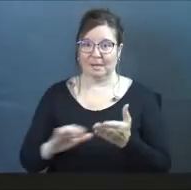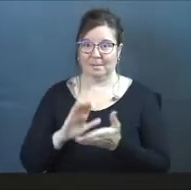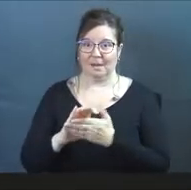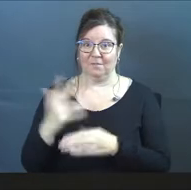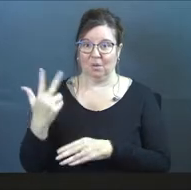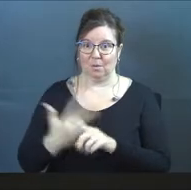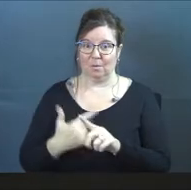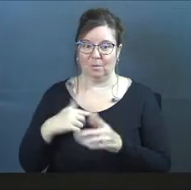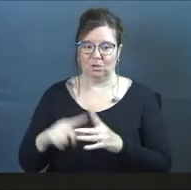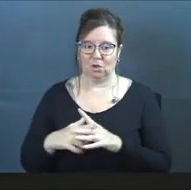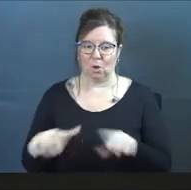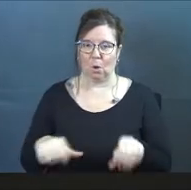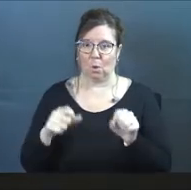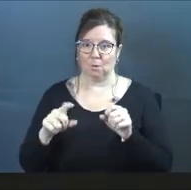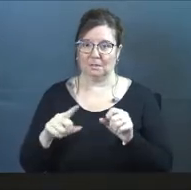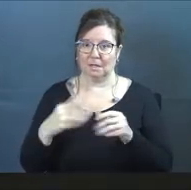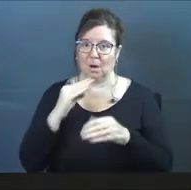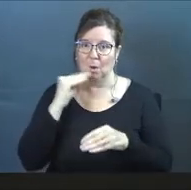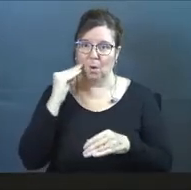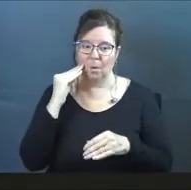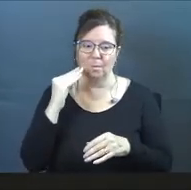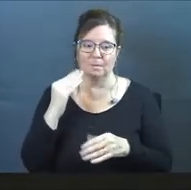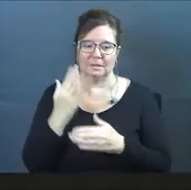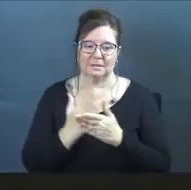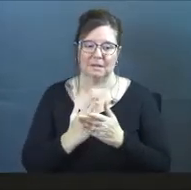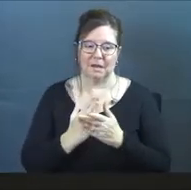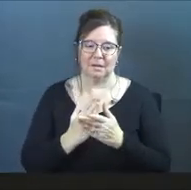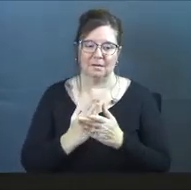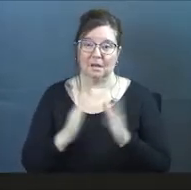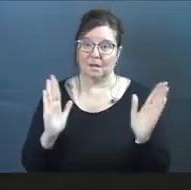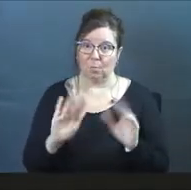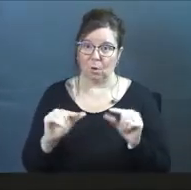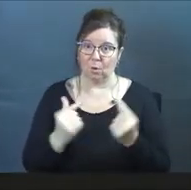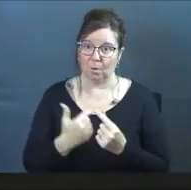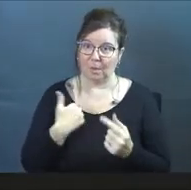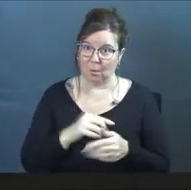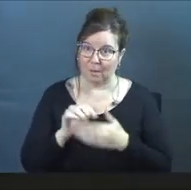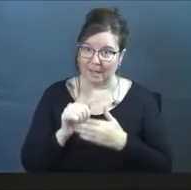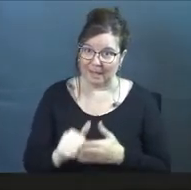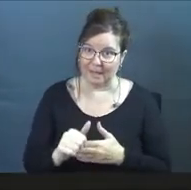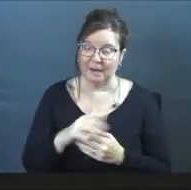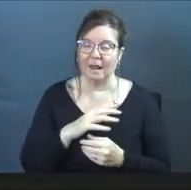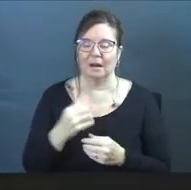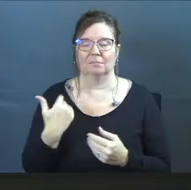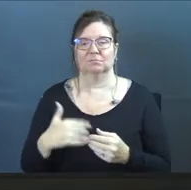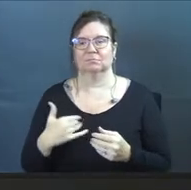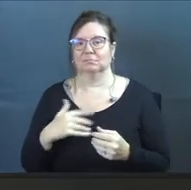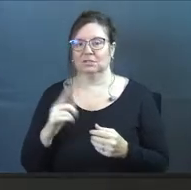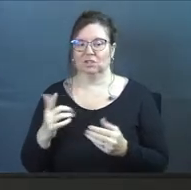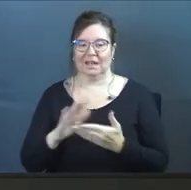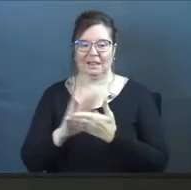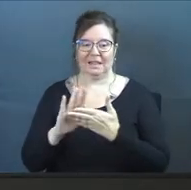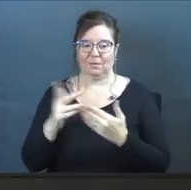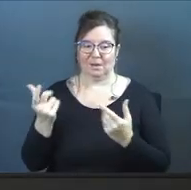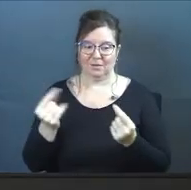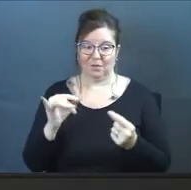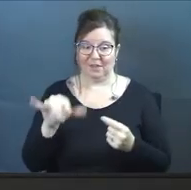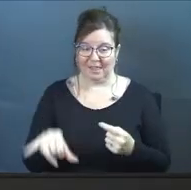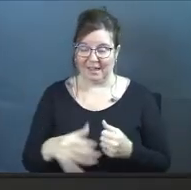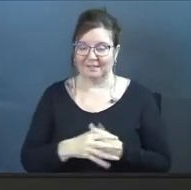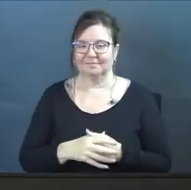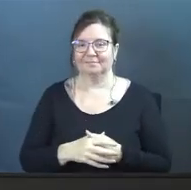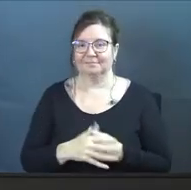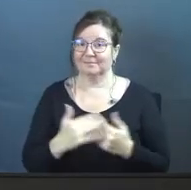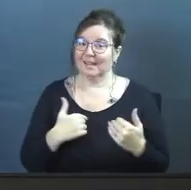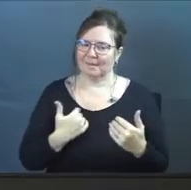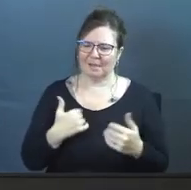just for only three months. We started hosting at our home. Just, uh, some of, uh, a small group that we lead and man, even just the cleaning we have to do for that.